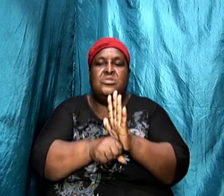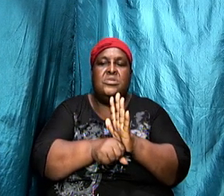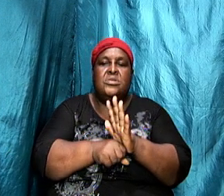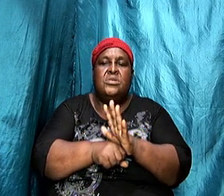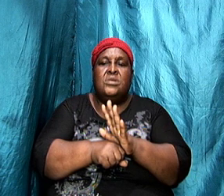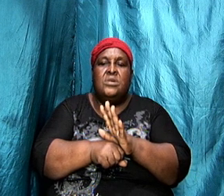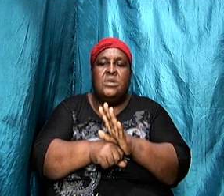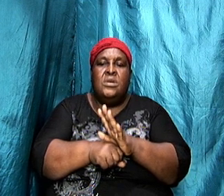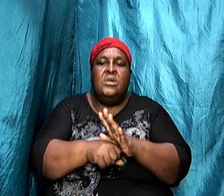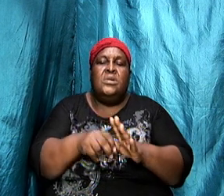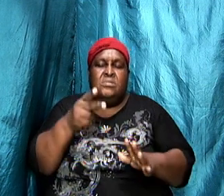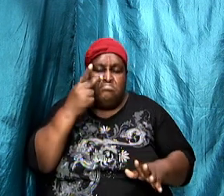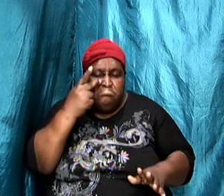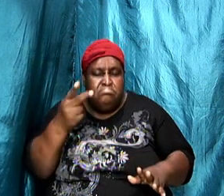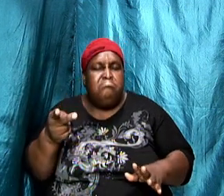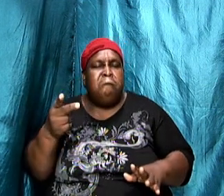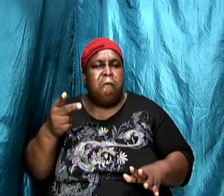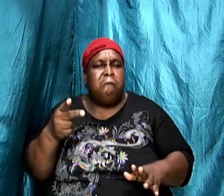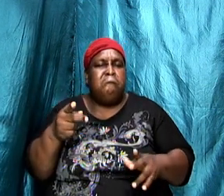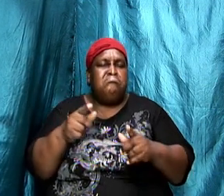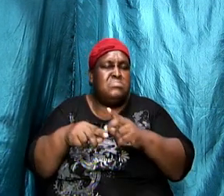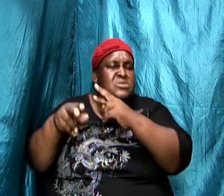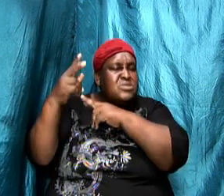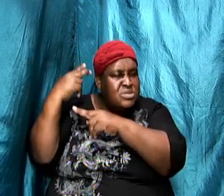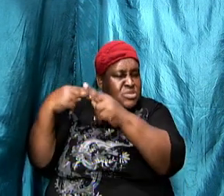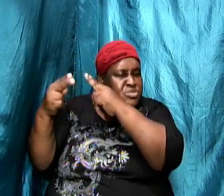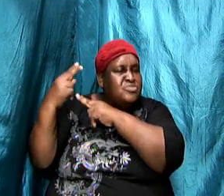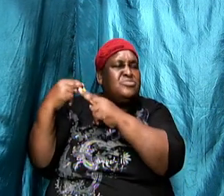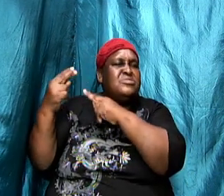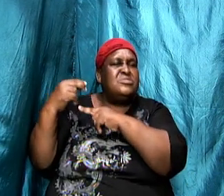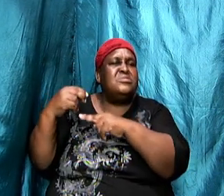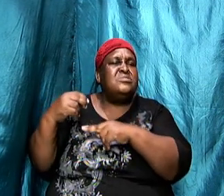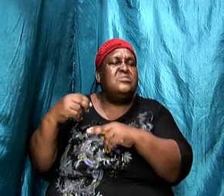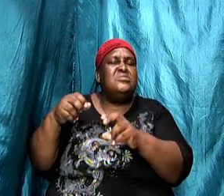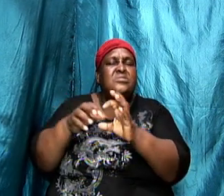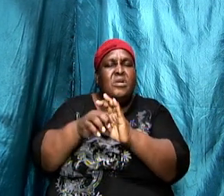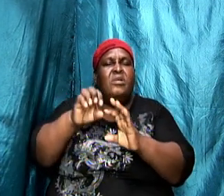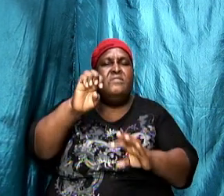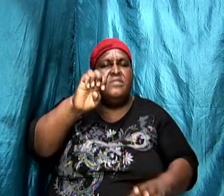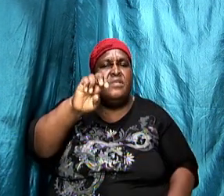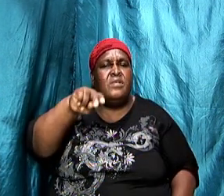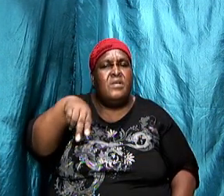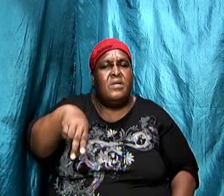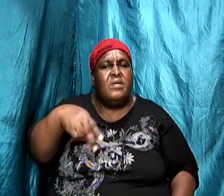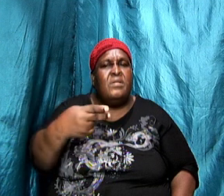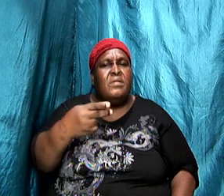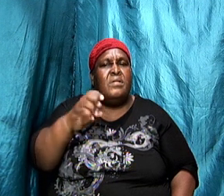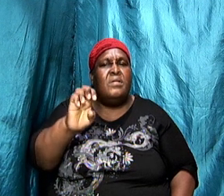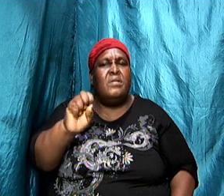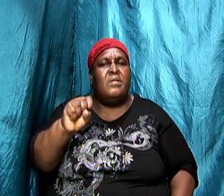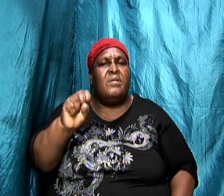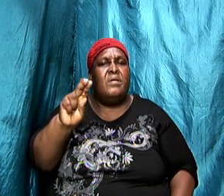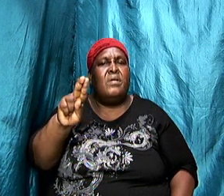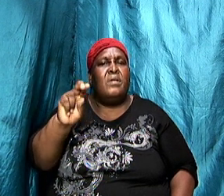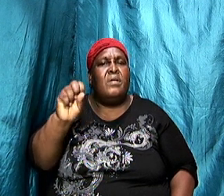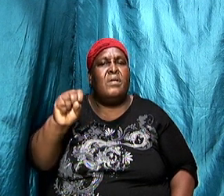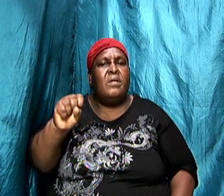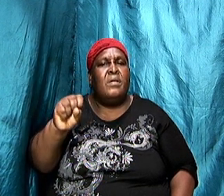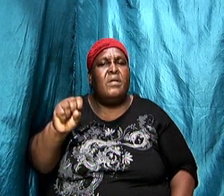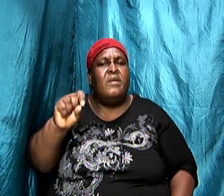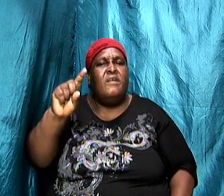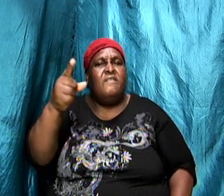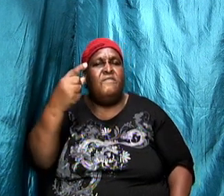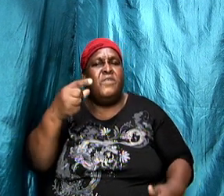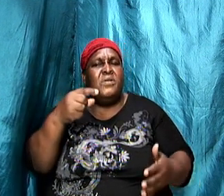a little history of Ephesus the first letter is addressed to the